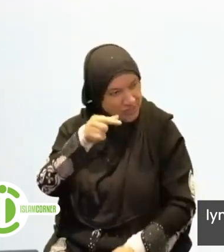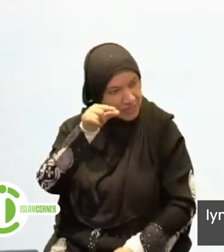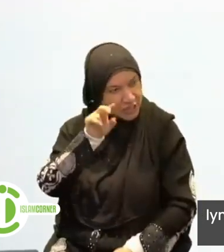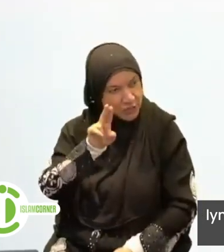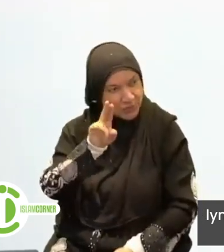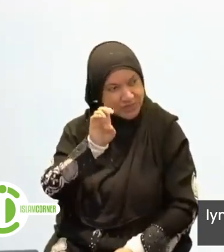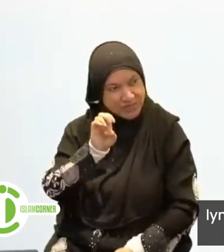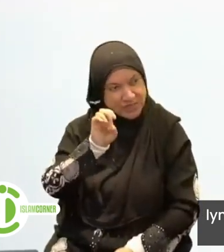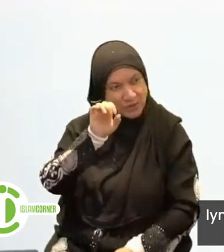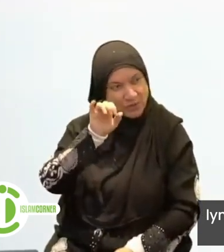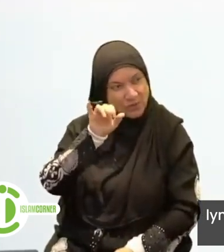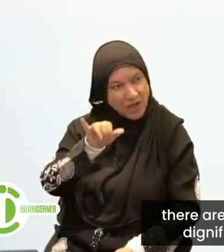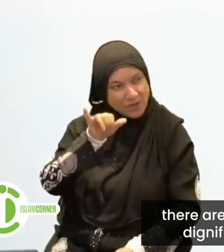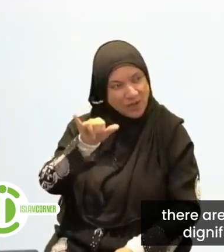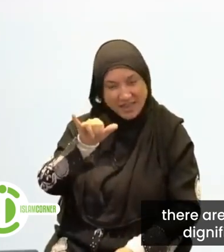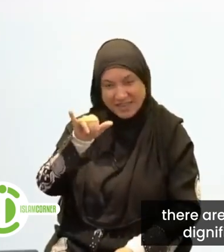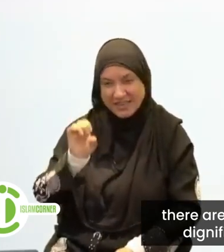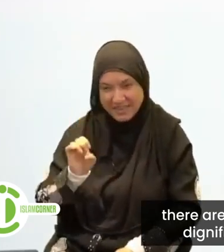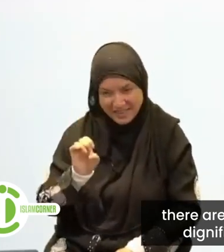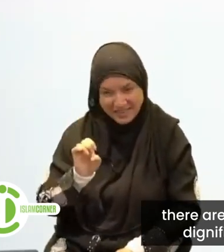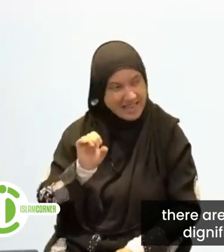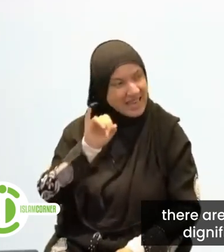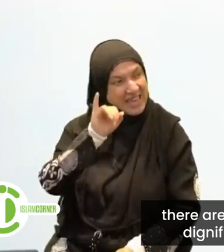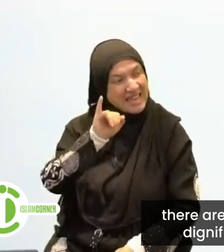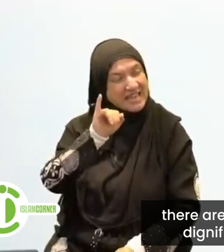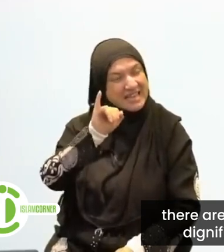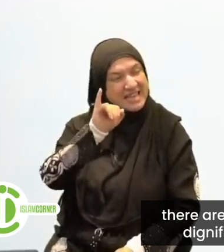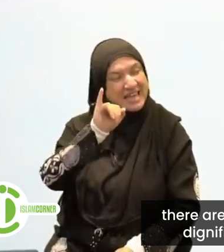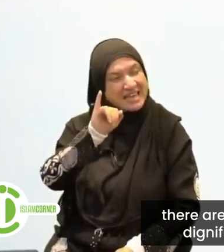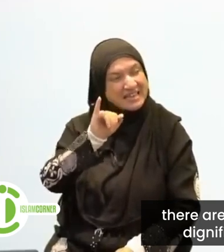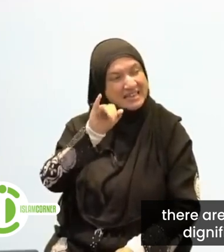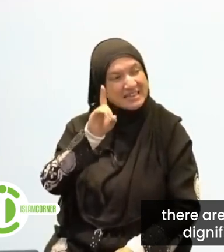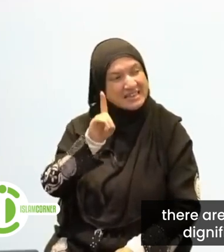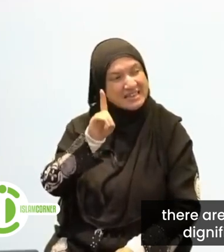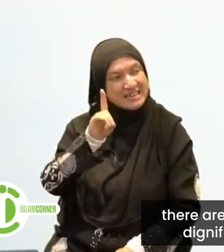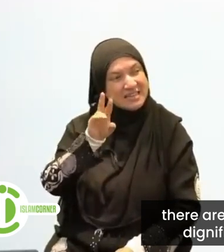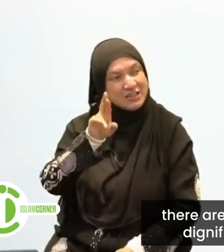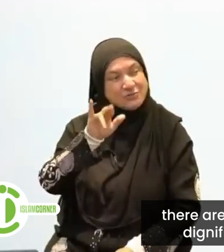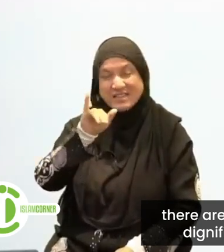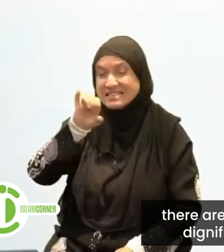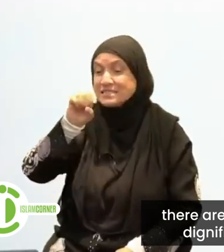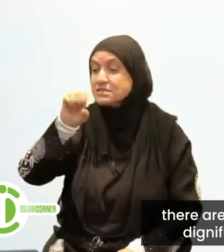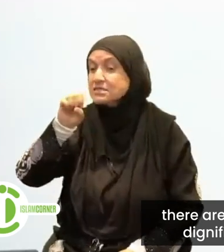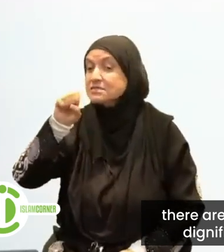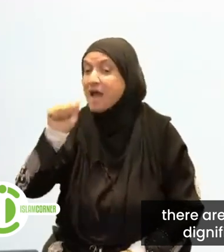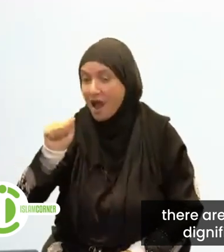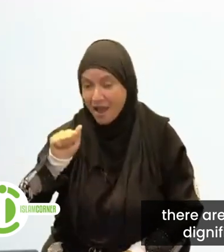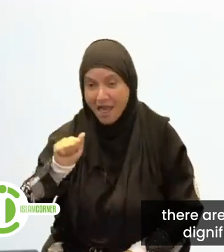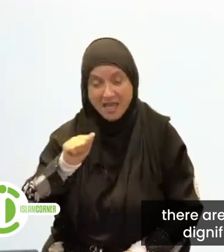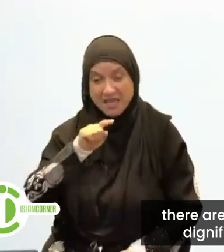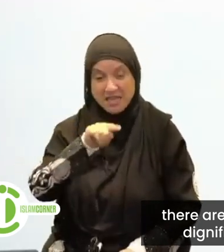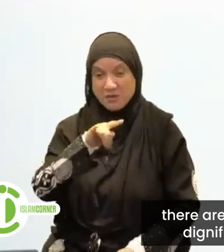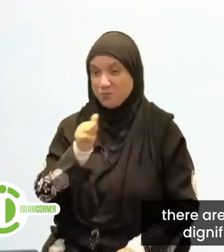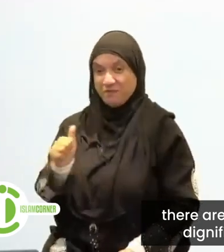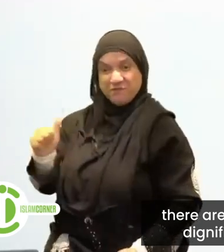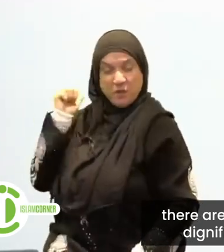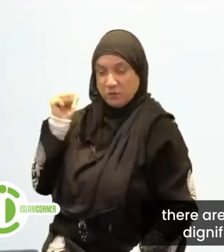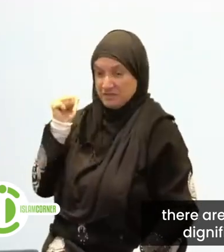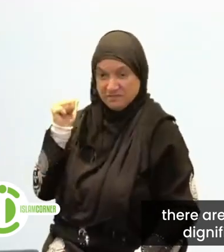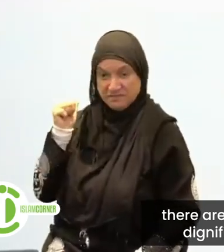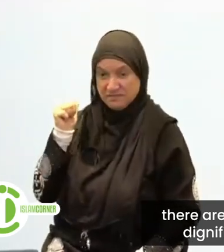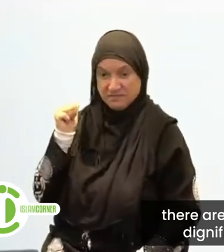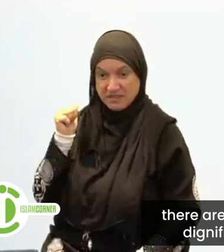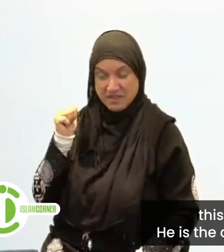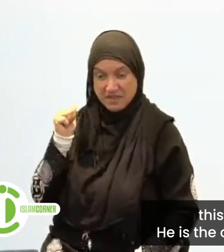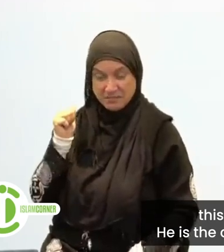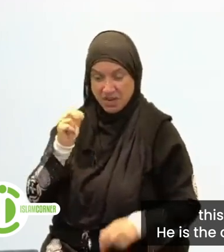racist rhetoric is hurled against him, there are calls for discipline. All he did was take a dignified stance. The man